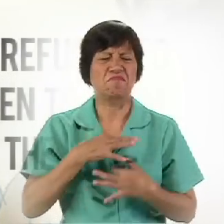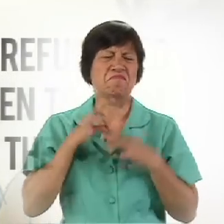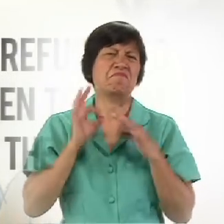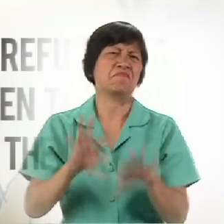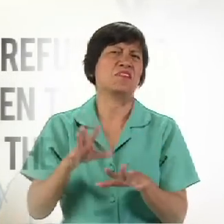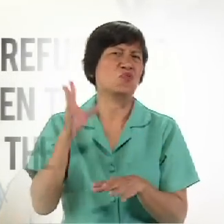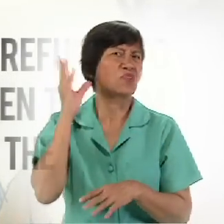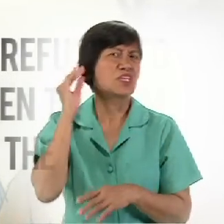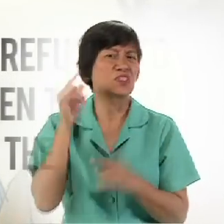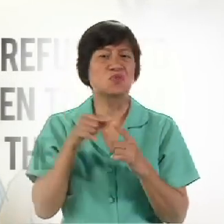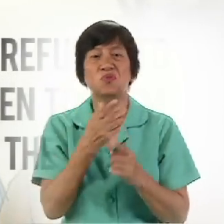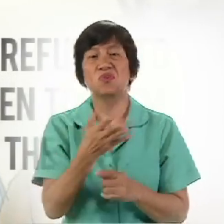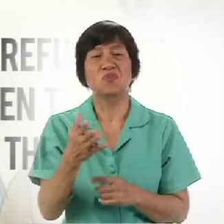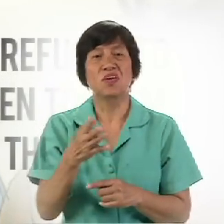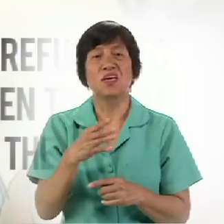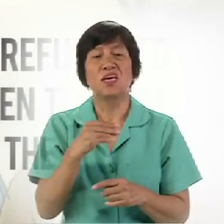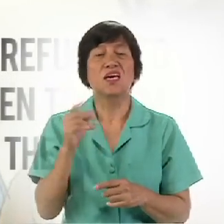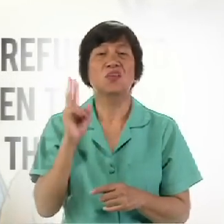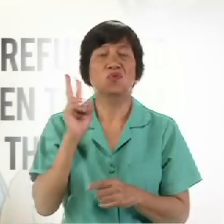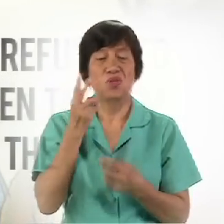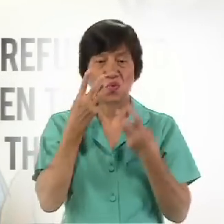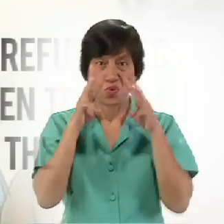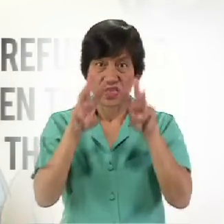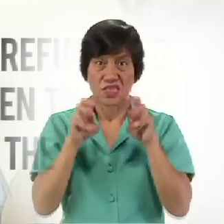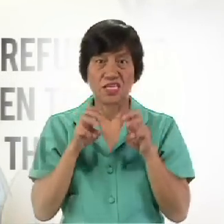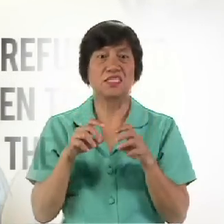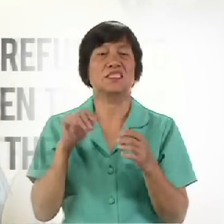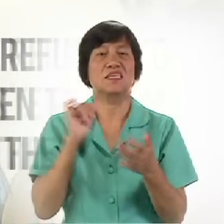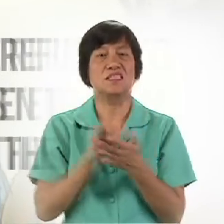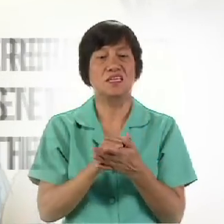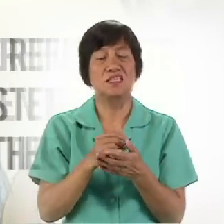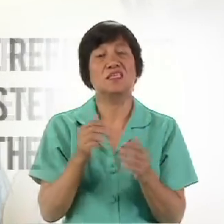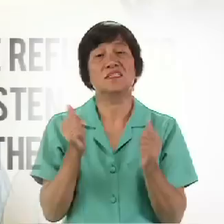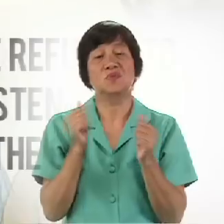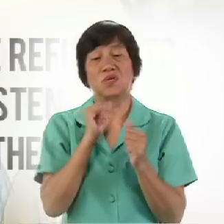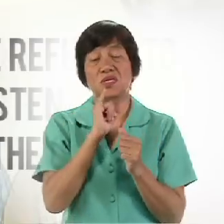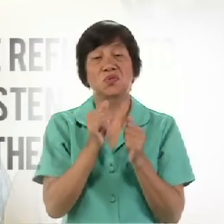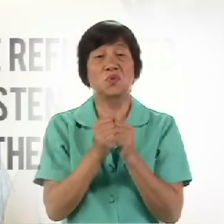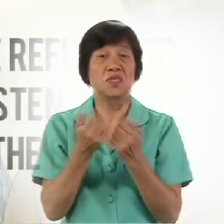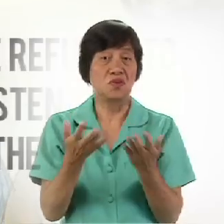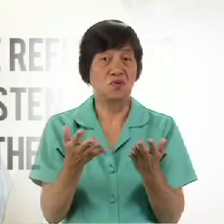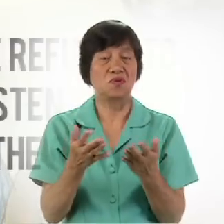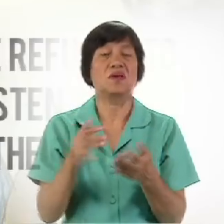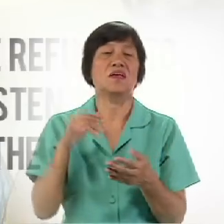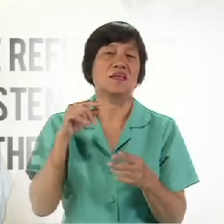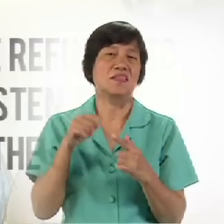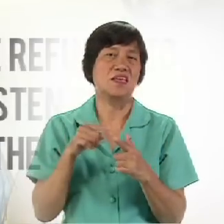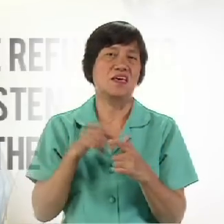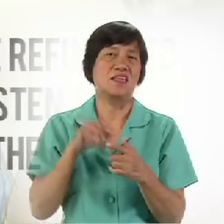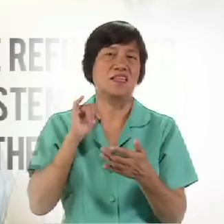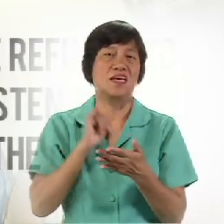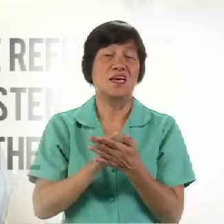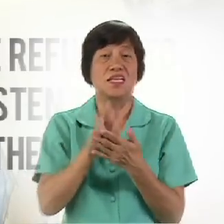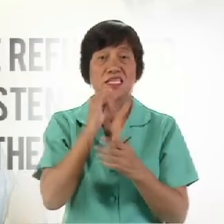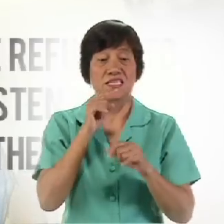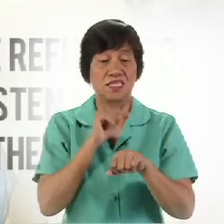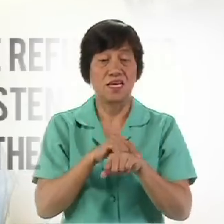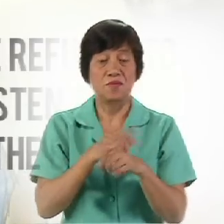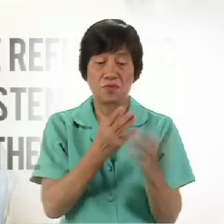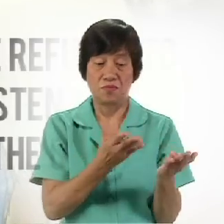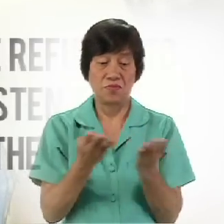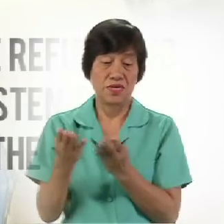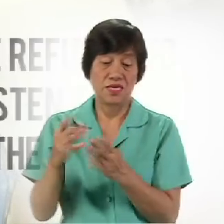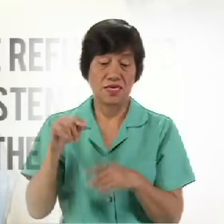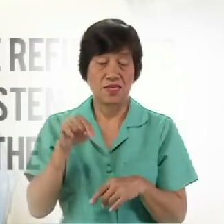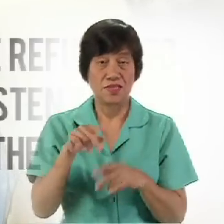you And to the two Or three other Persons That came With you Then That's the time You bring This person